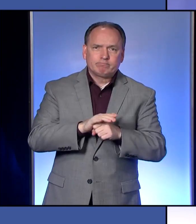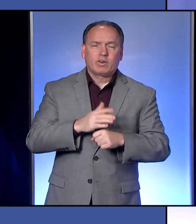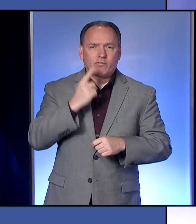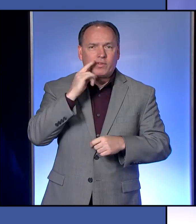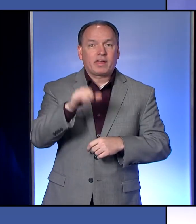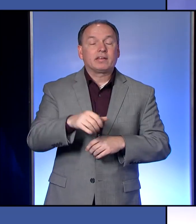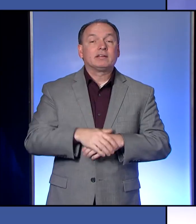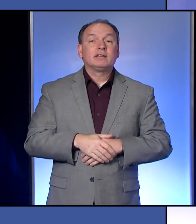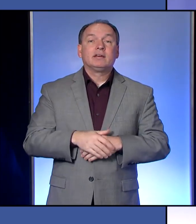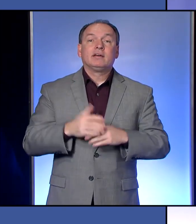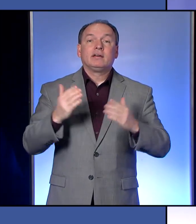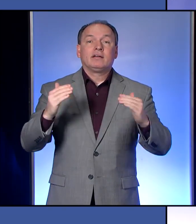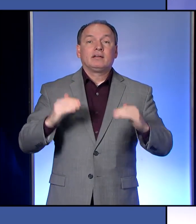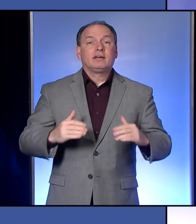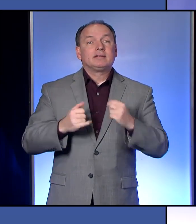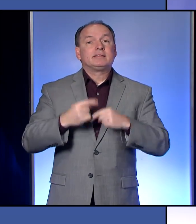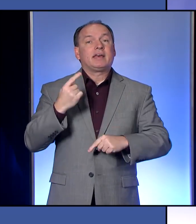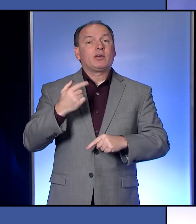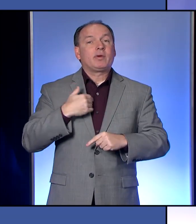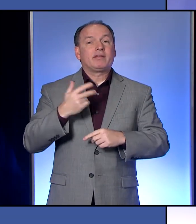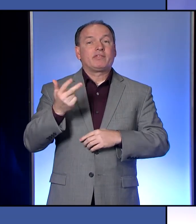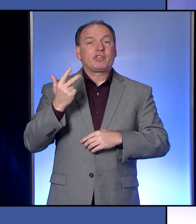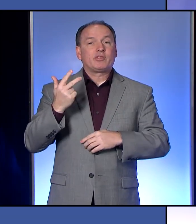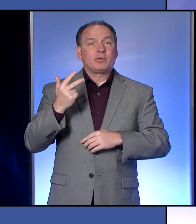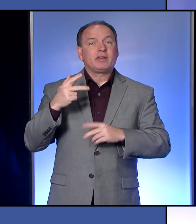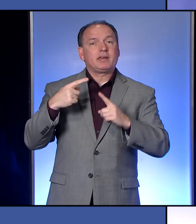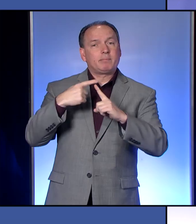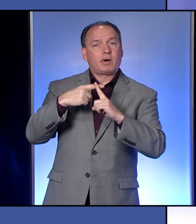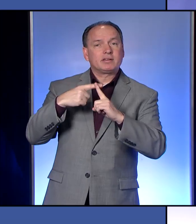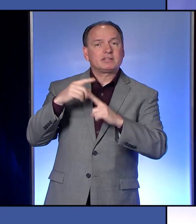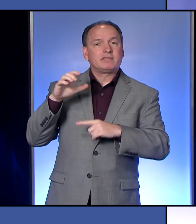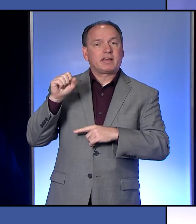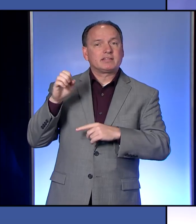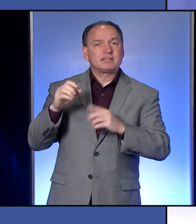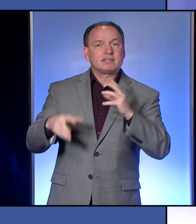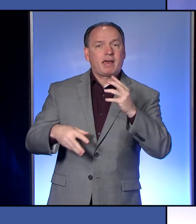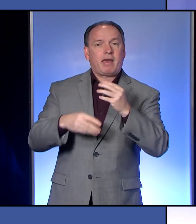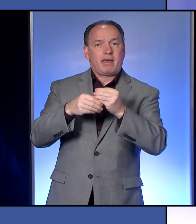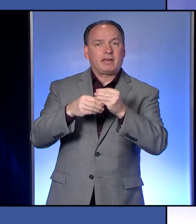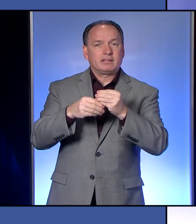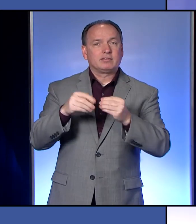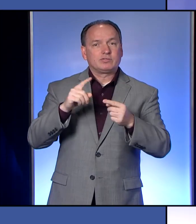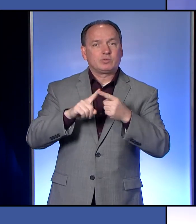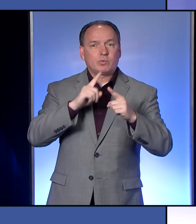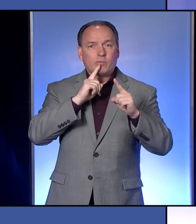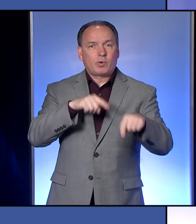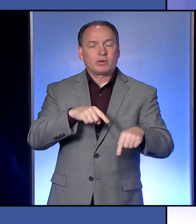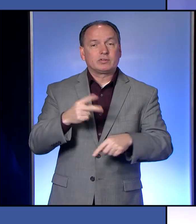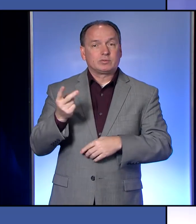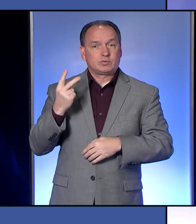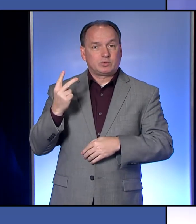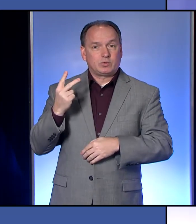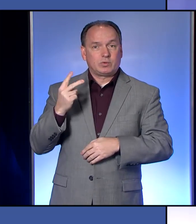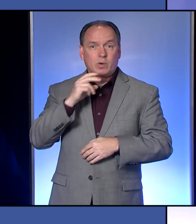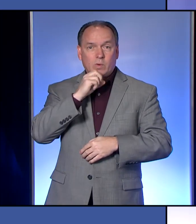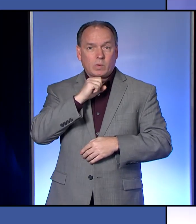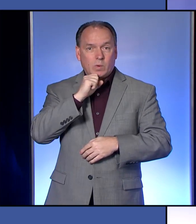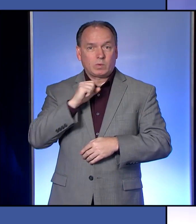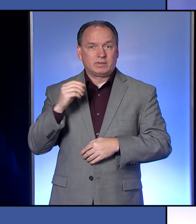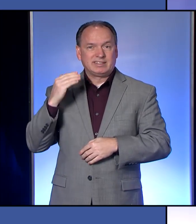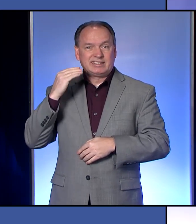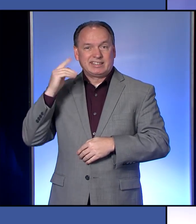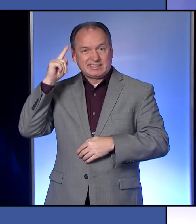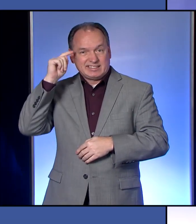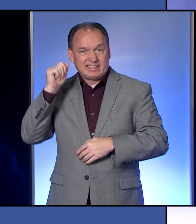Today we have three positive cases of COVID-19 in Erie County to report. Two of them are in their teens